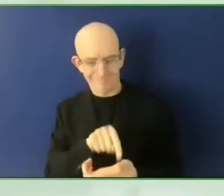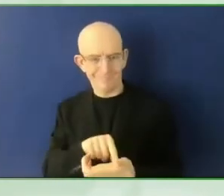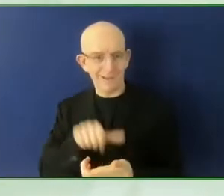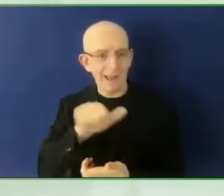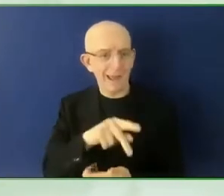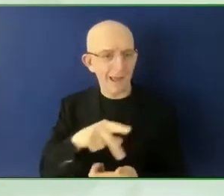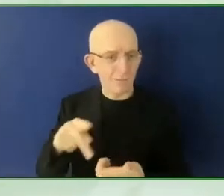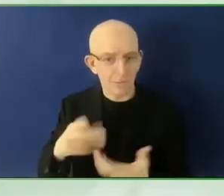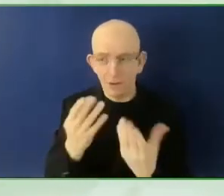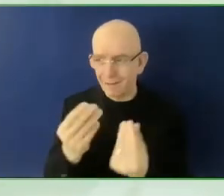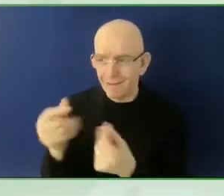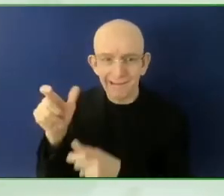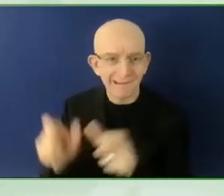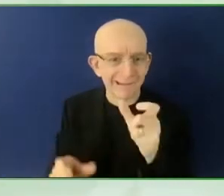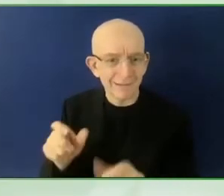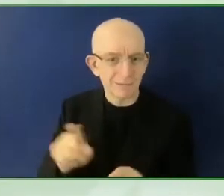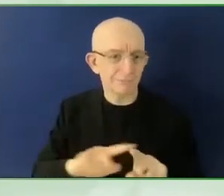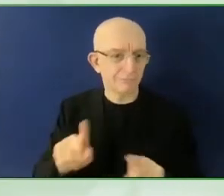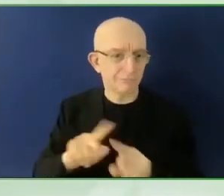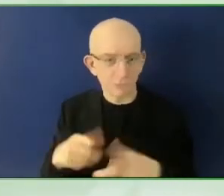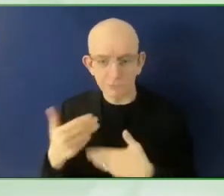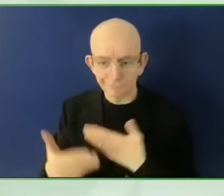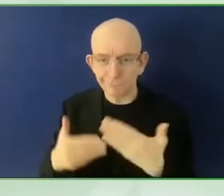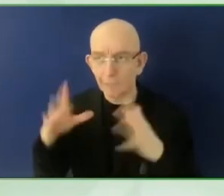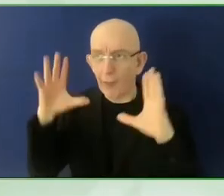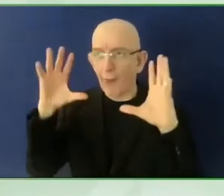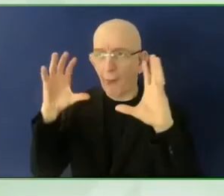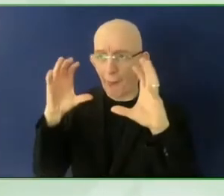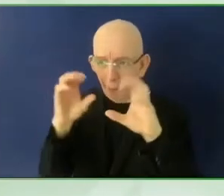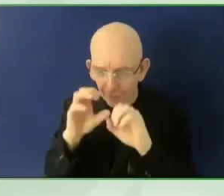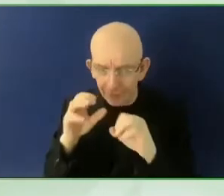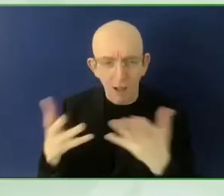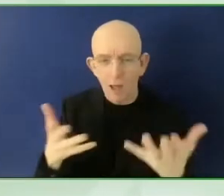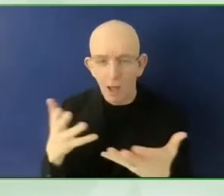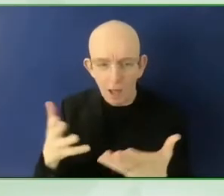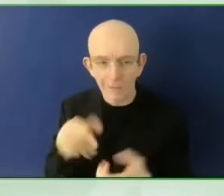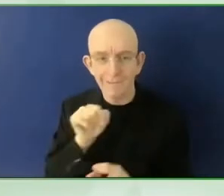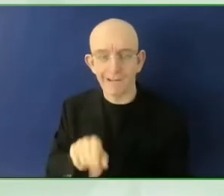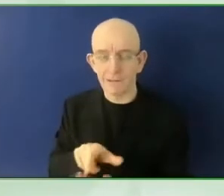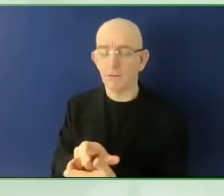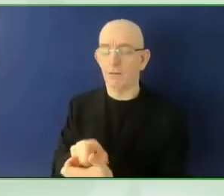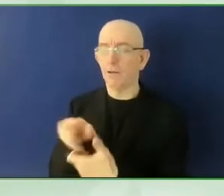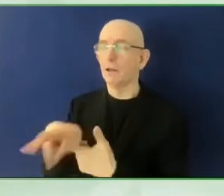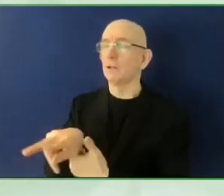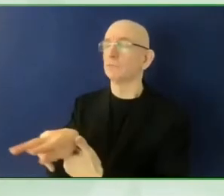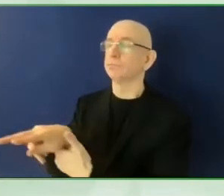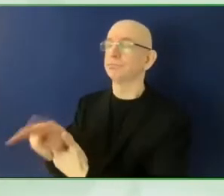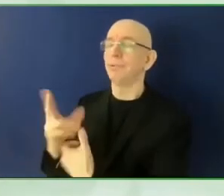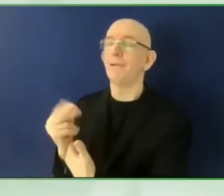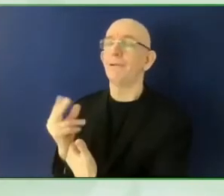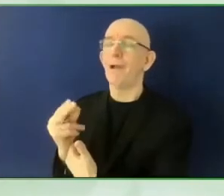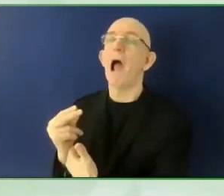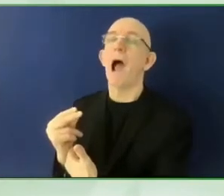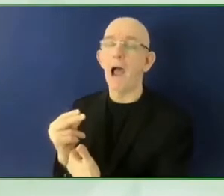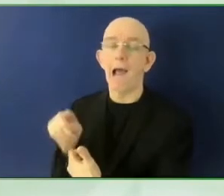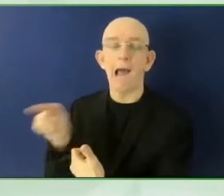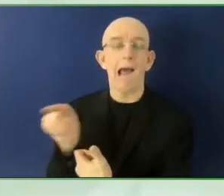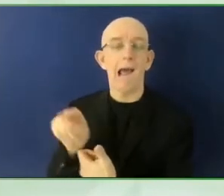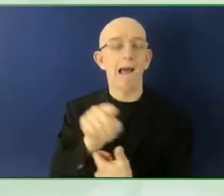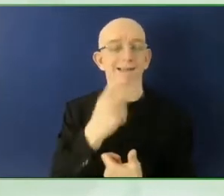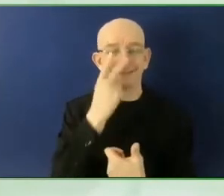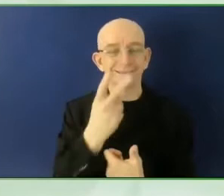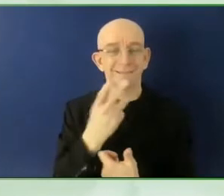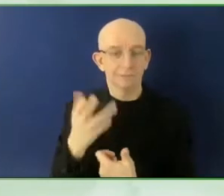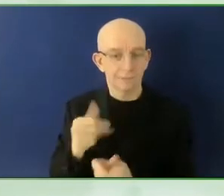interested in how you fund this so that you can do it going forward. You know, it's so hard to have good